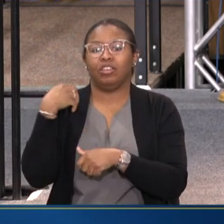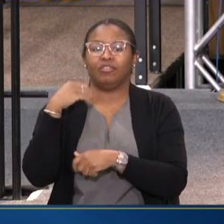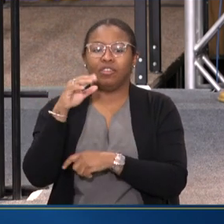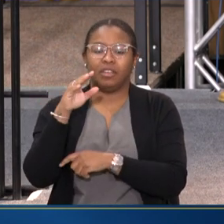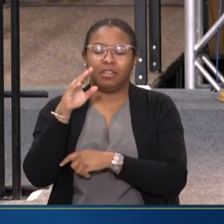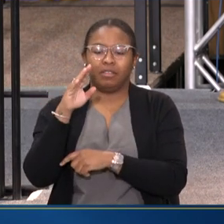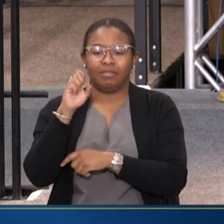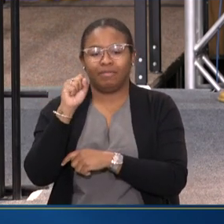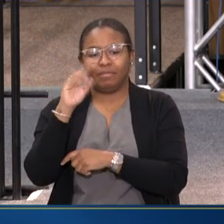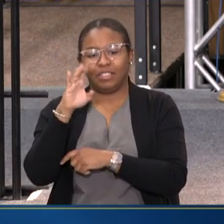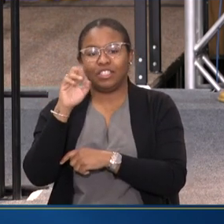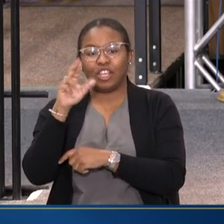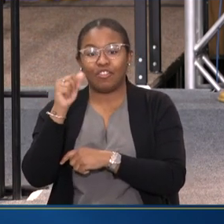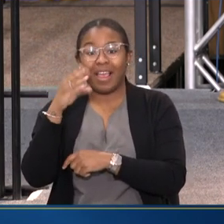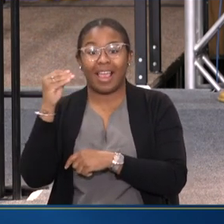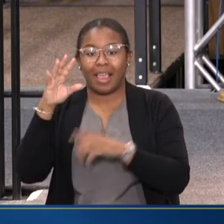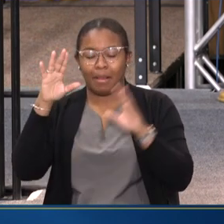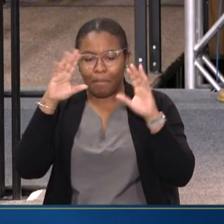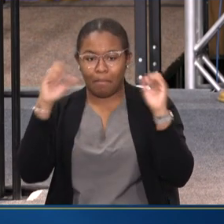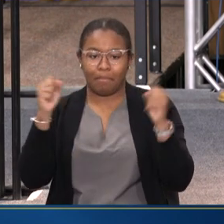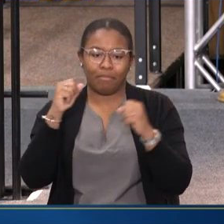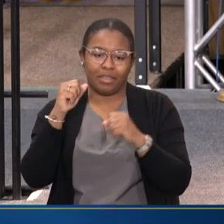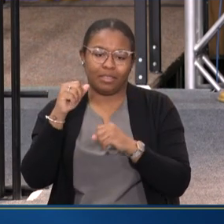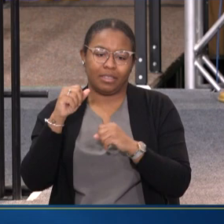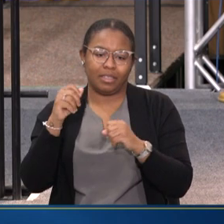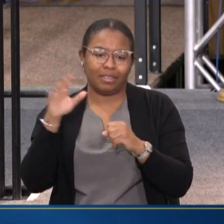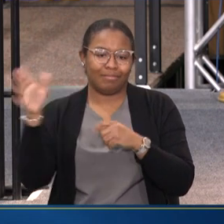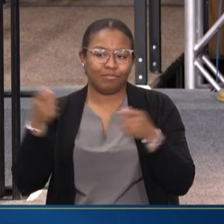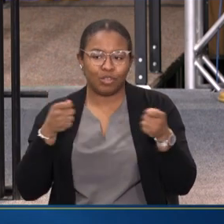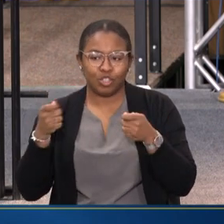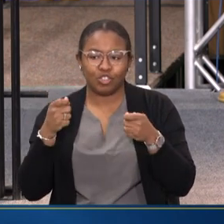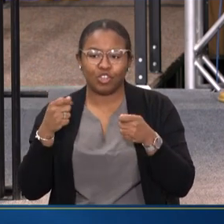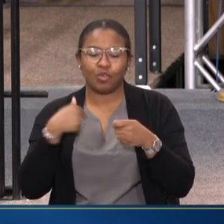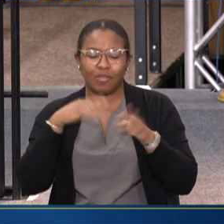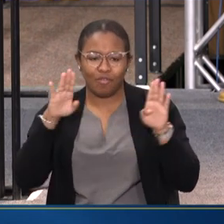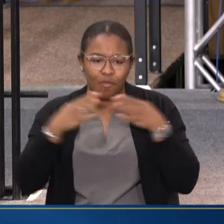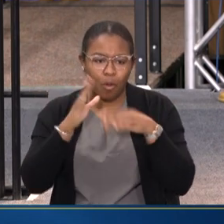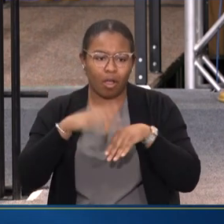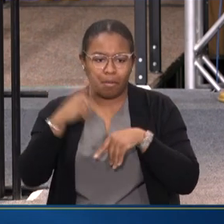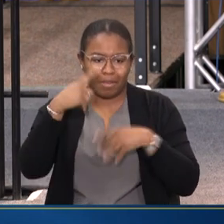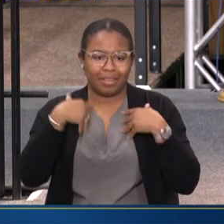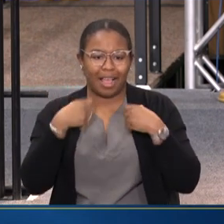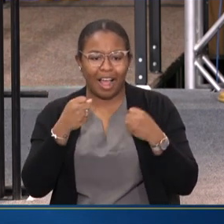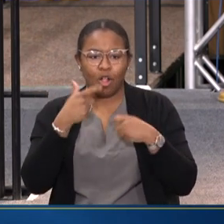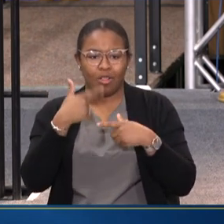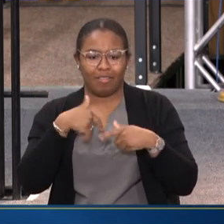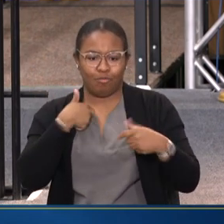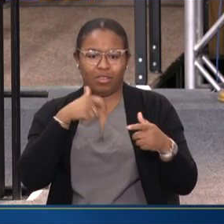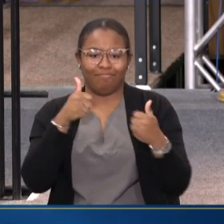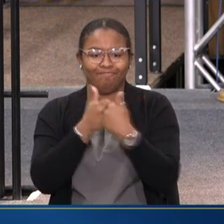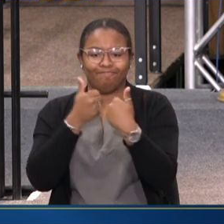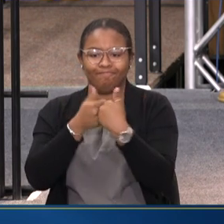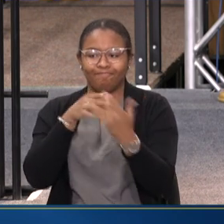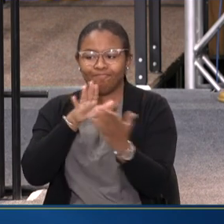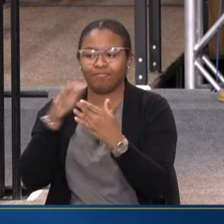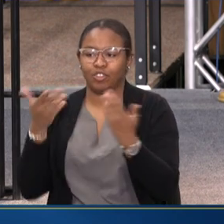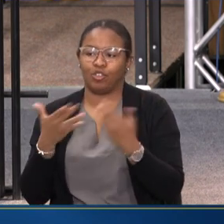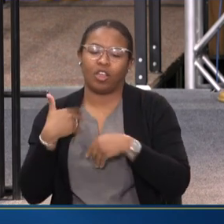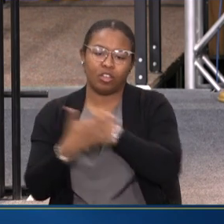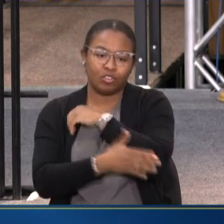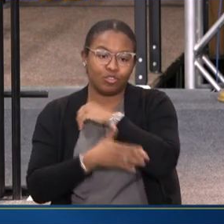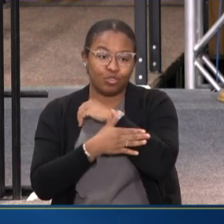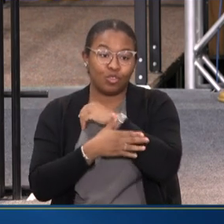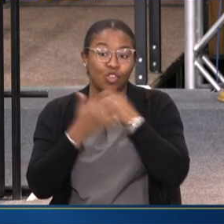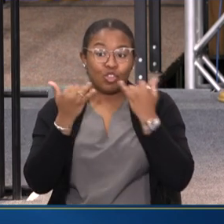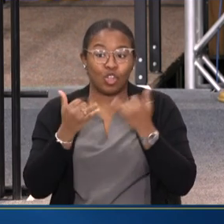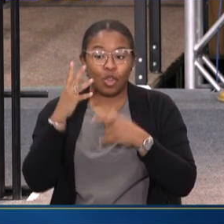-Harris administration have been committed to addressing the breadth of mental health challenges facing our country. And so today you're going to